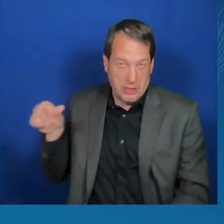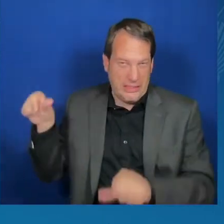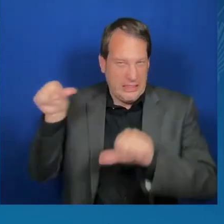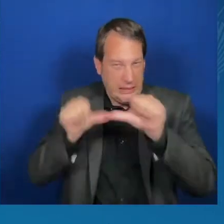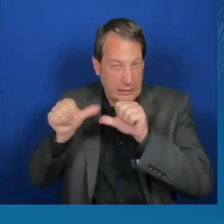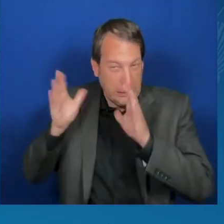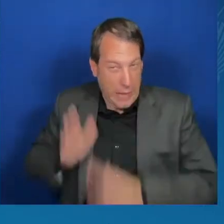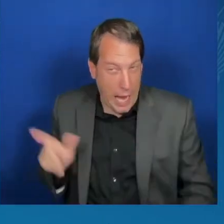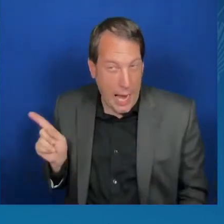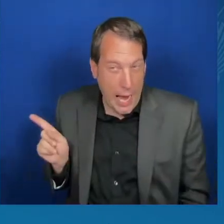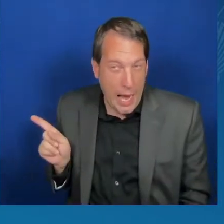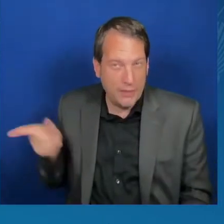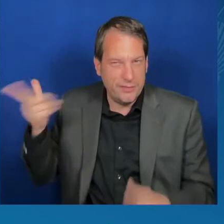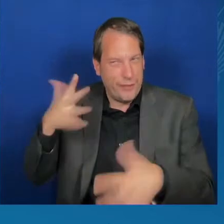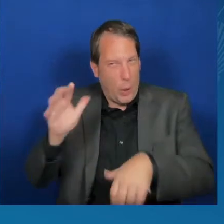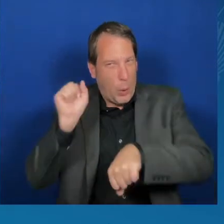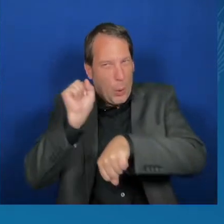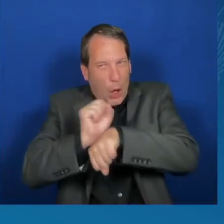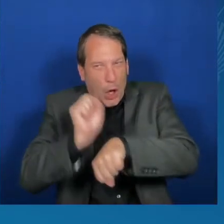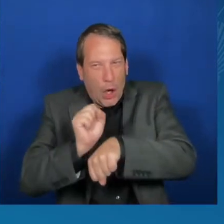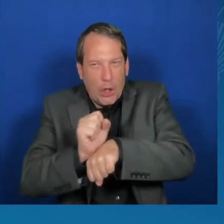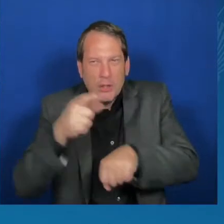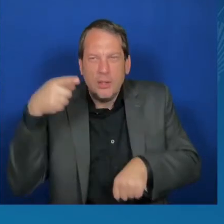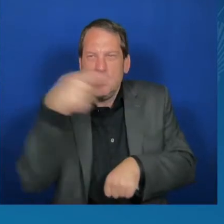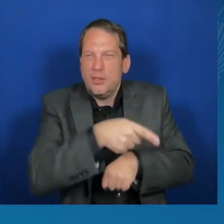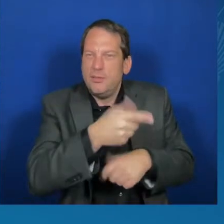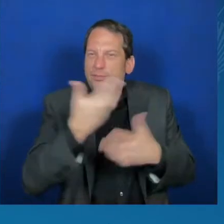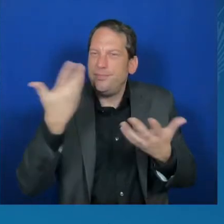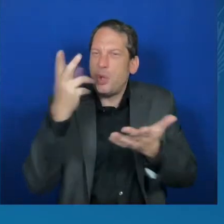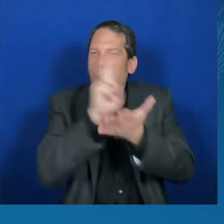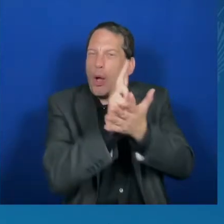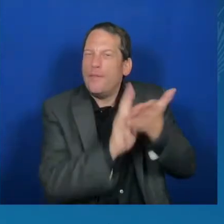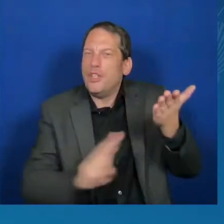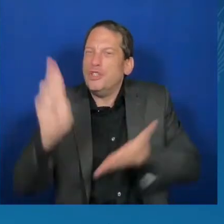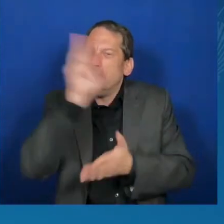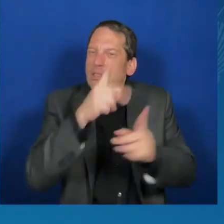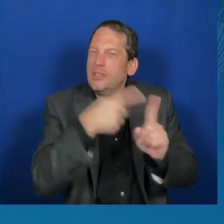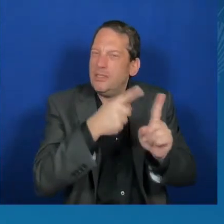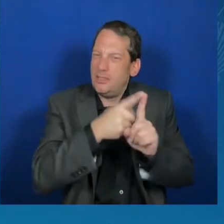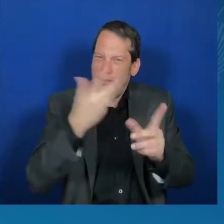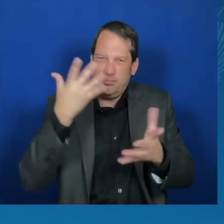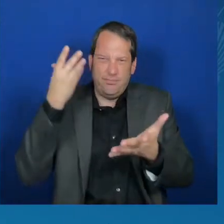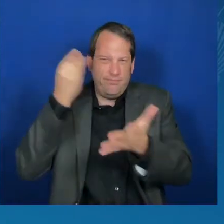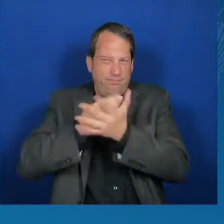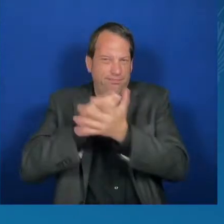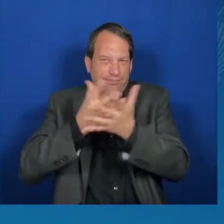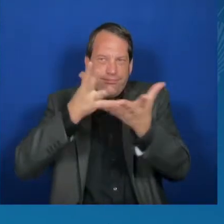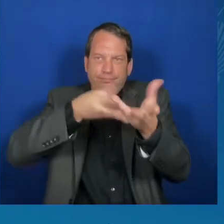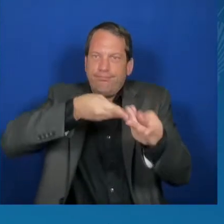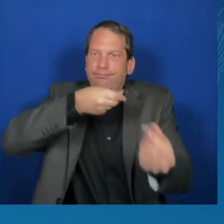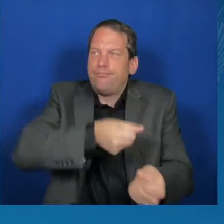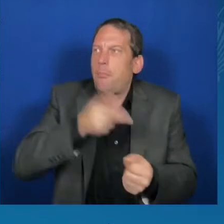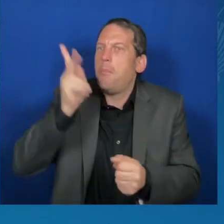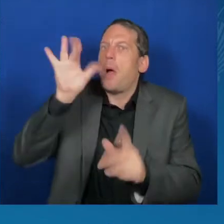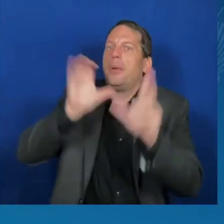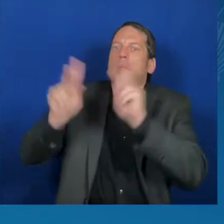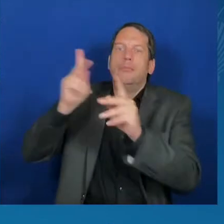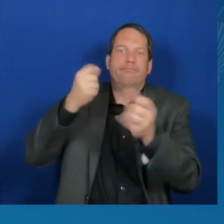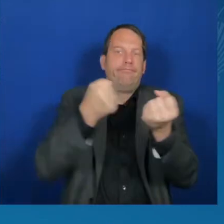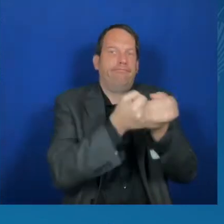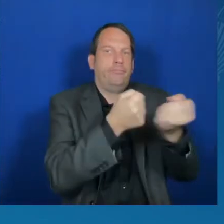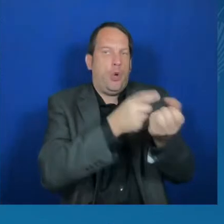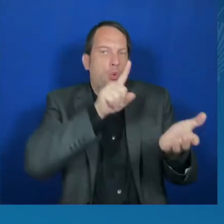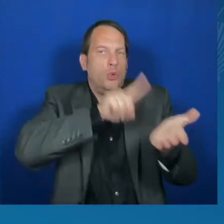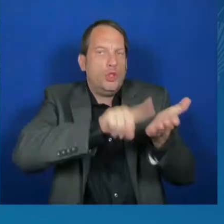universities, which have long served as laboratories of invention, creativity, and progress.